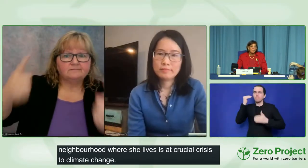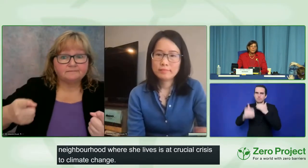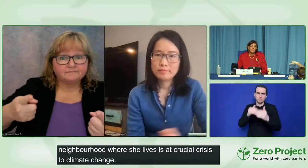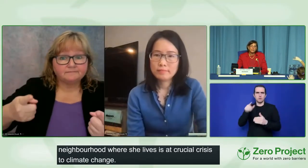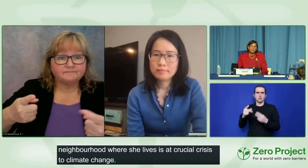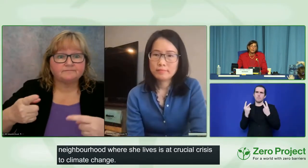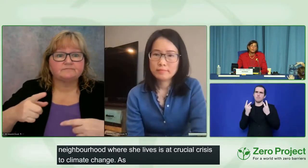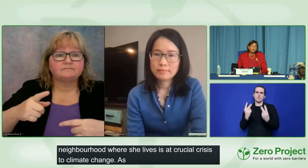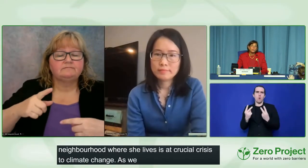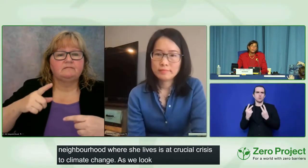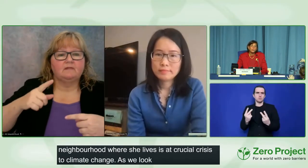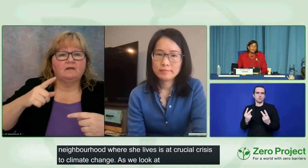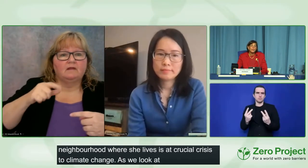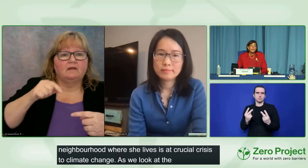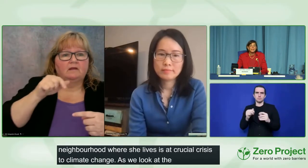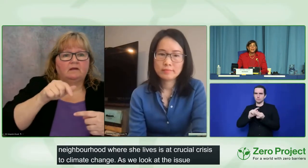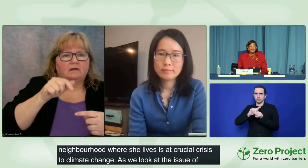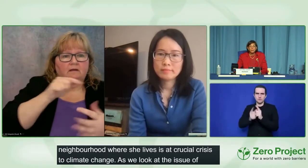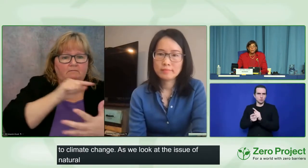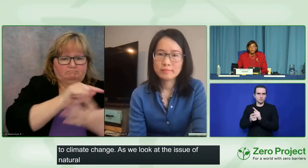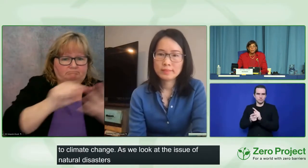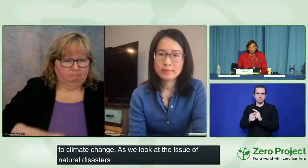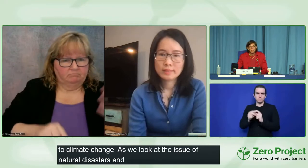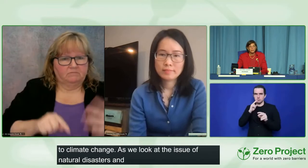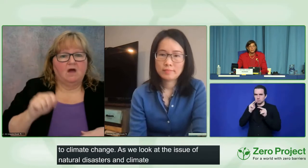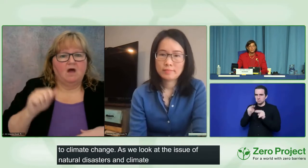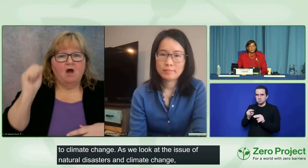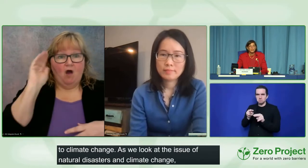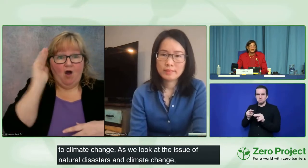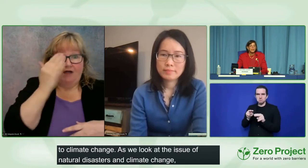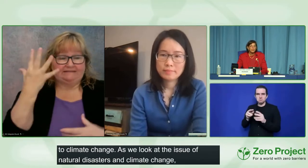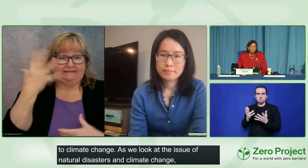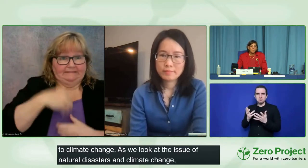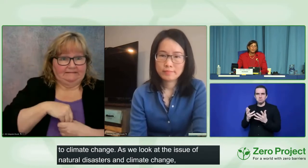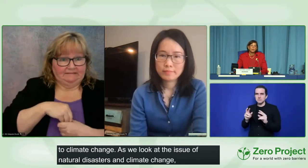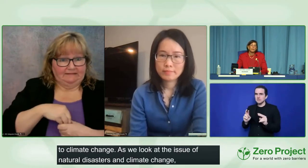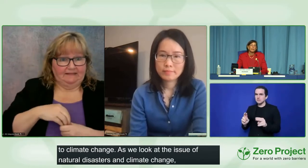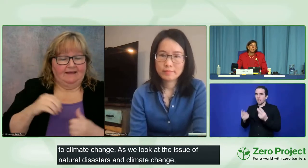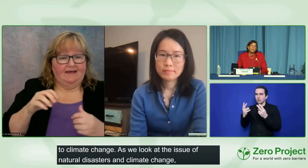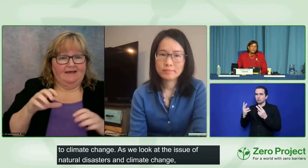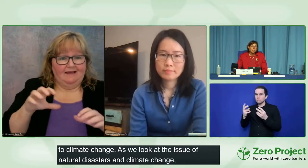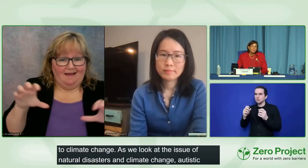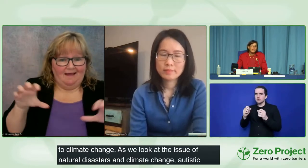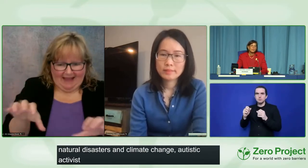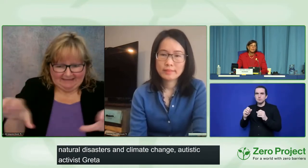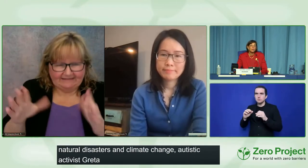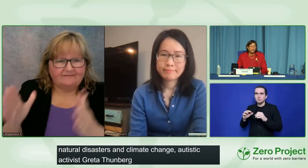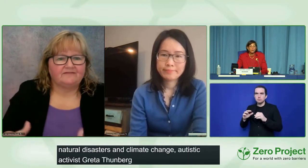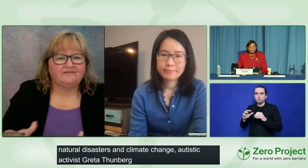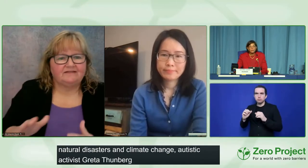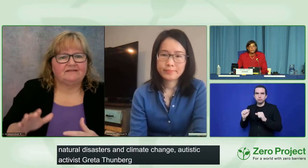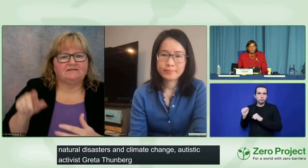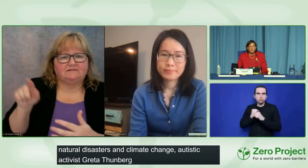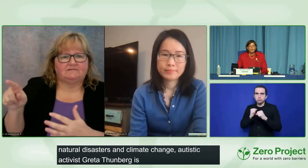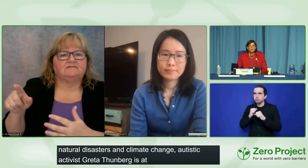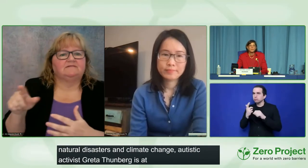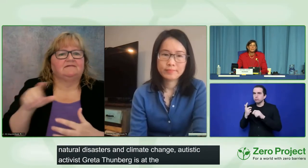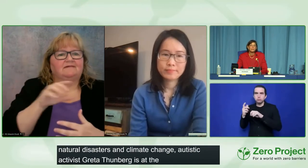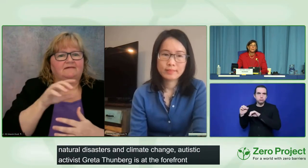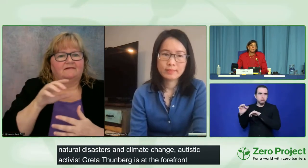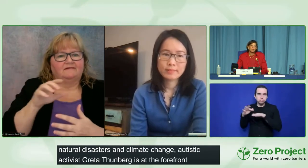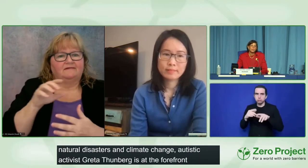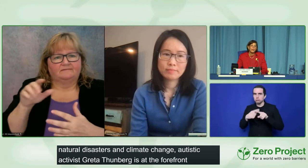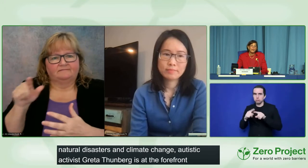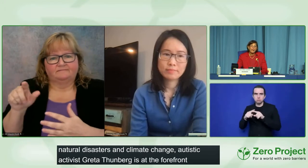activist Greta Thunberg is at the forefront. Innovator Elon Musk, who also is on the